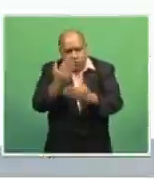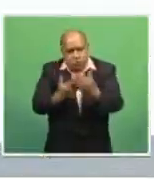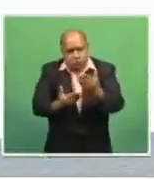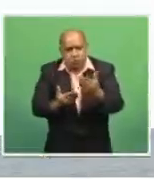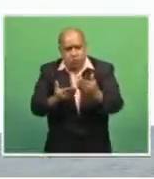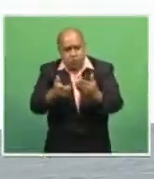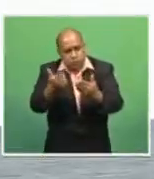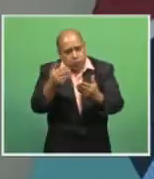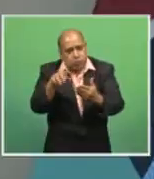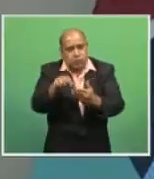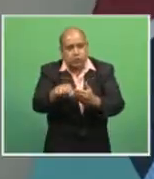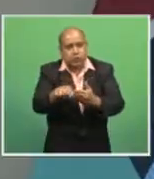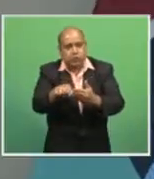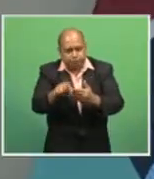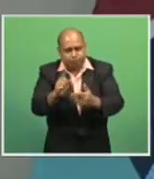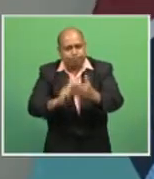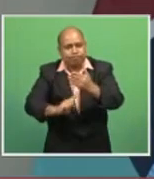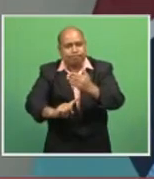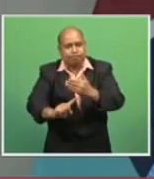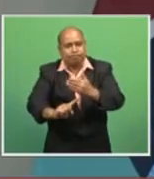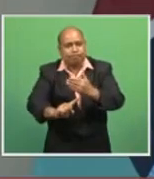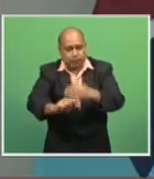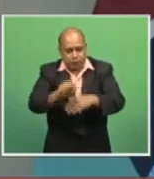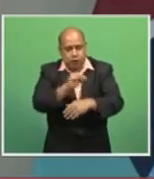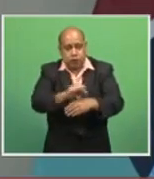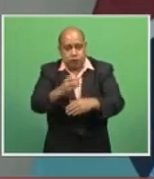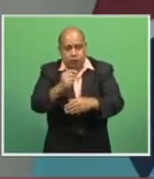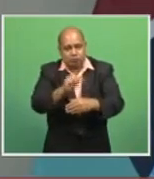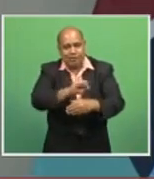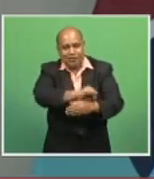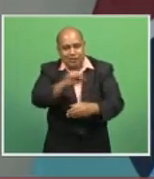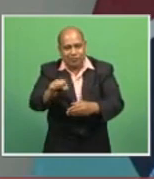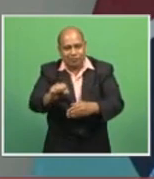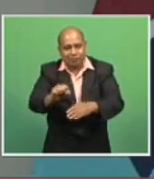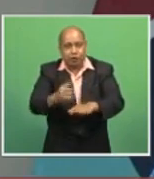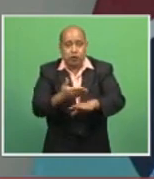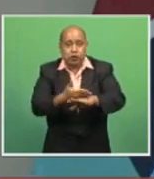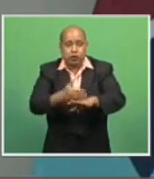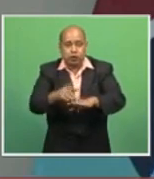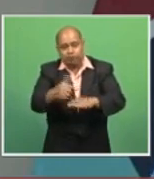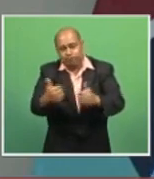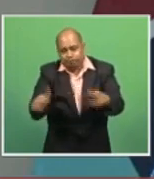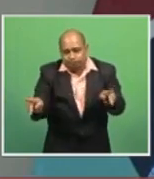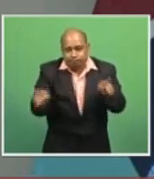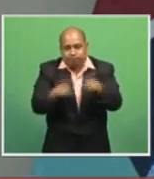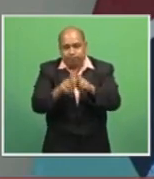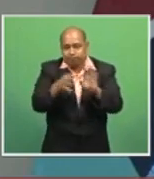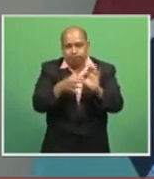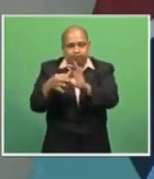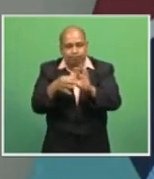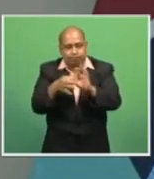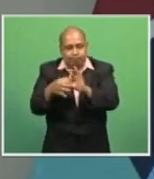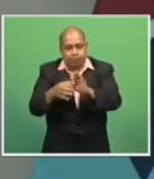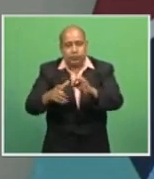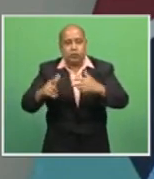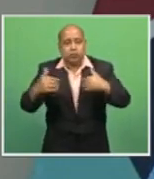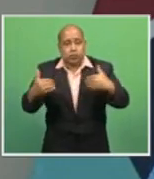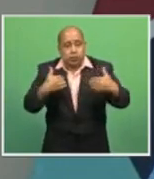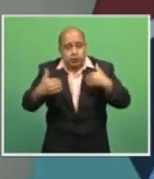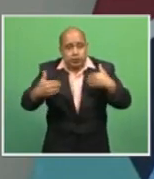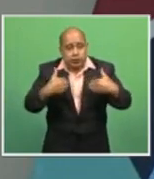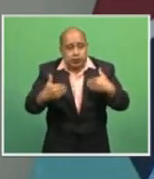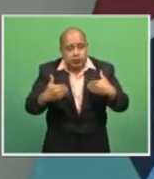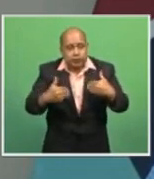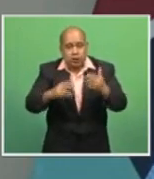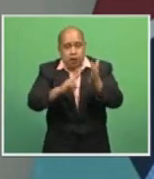project. This new partnership from the halls of Fiji's University of the South Pacific and Norway's University